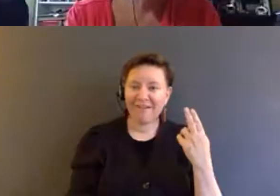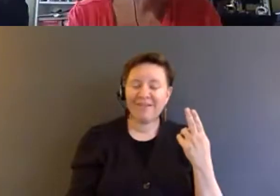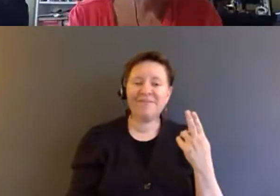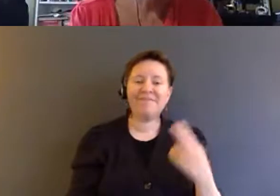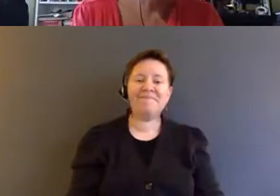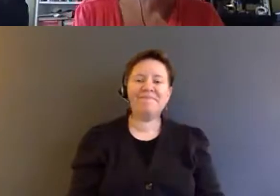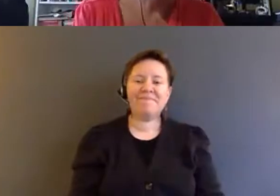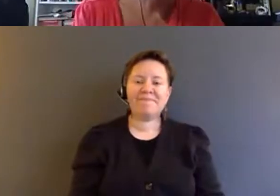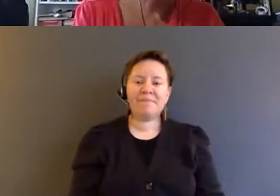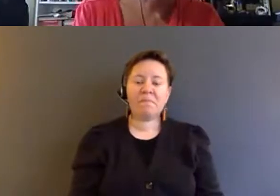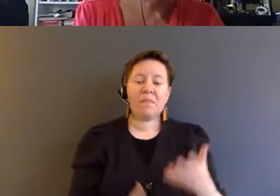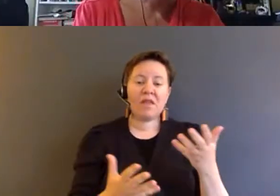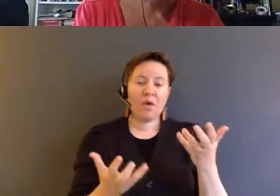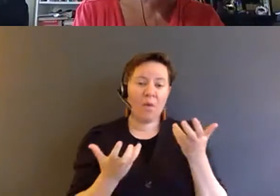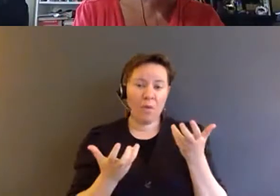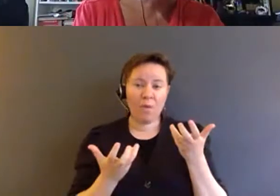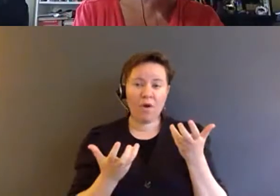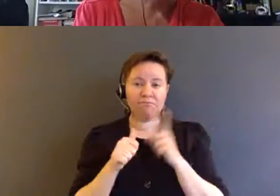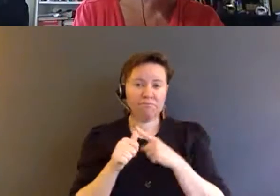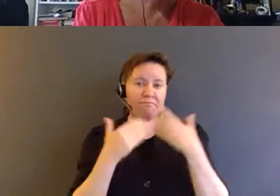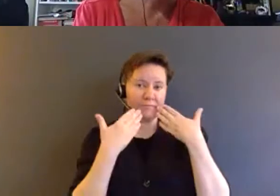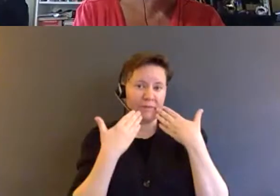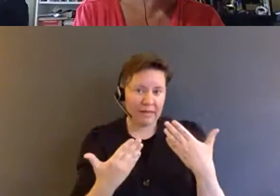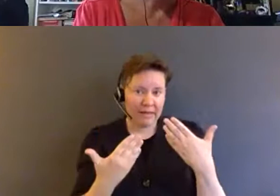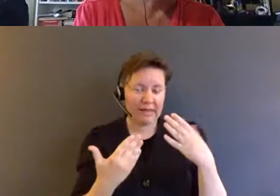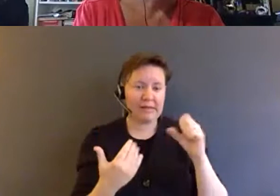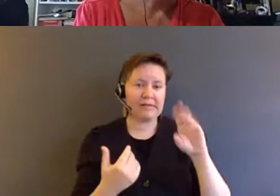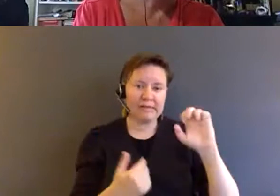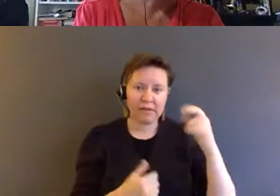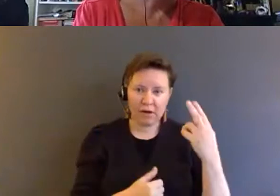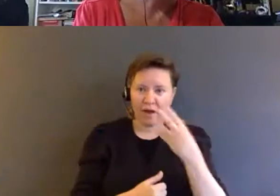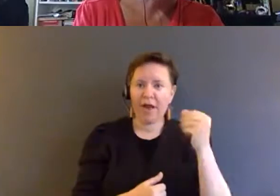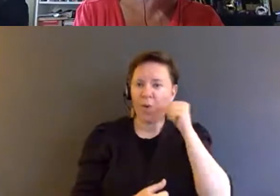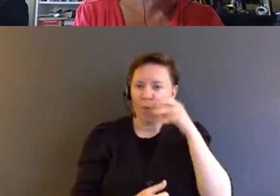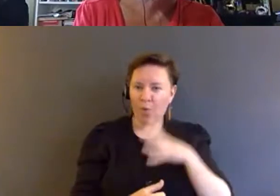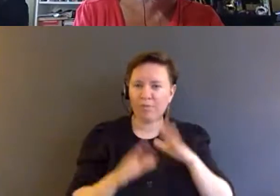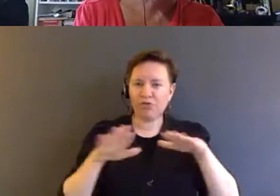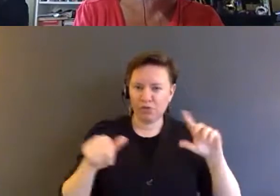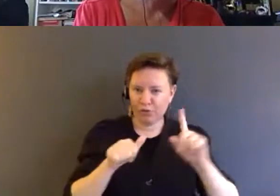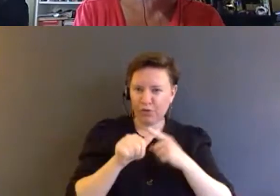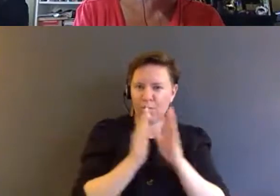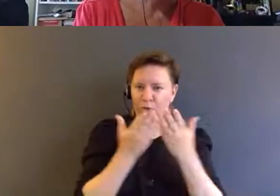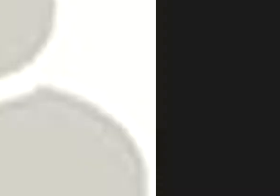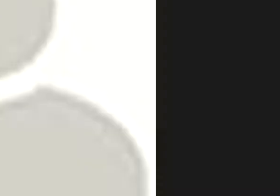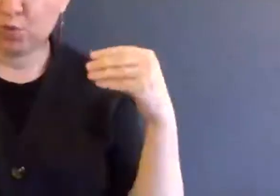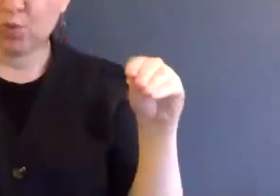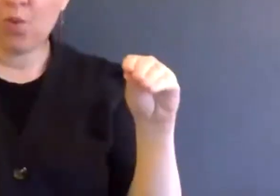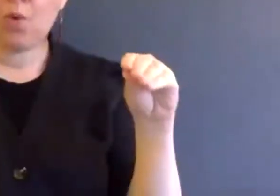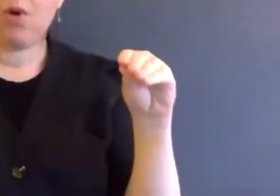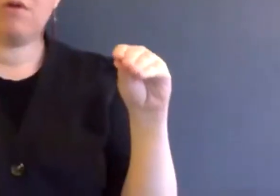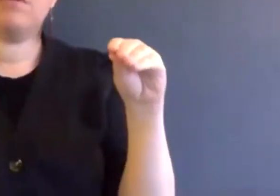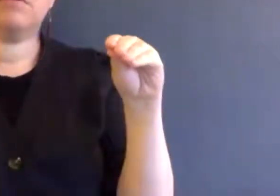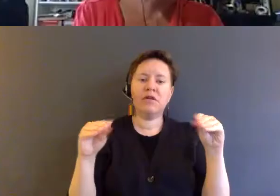I wanted to, first of all, thank Sarah and Women and Children's First Bookstore. Before